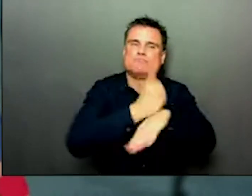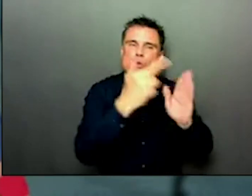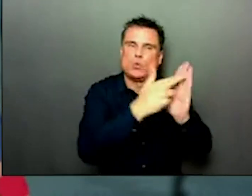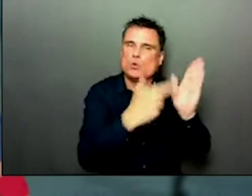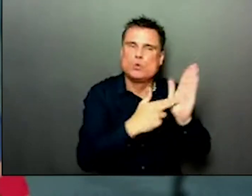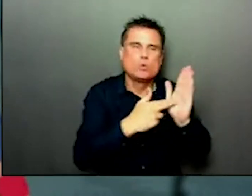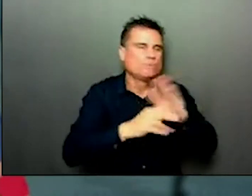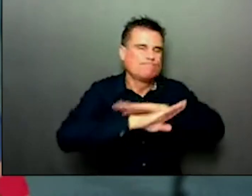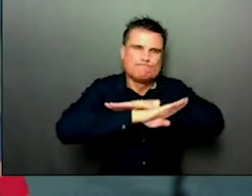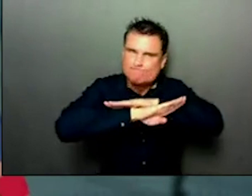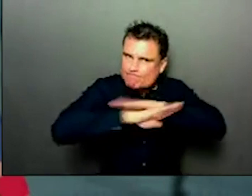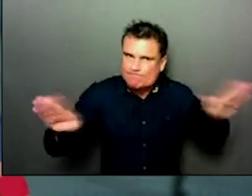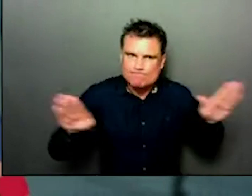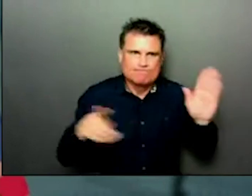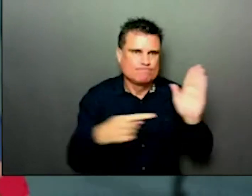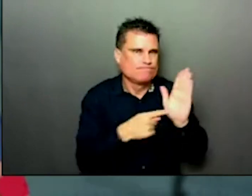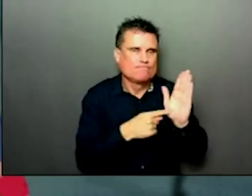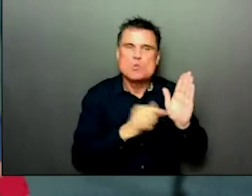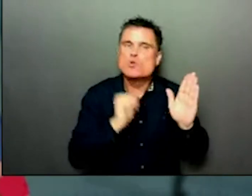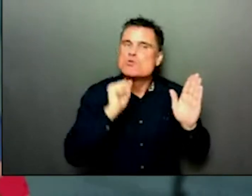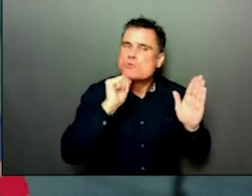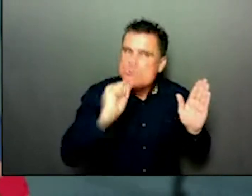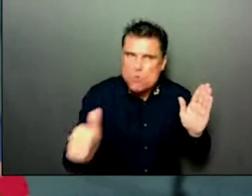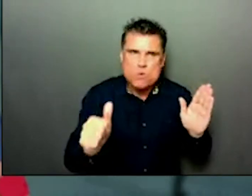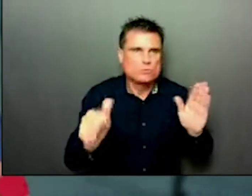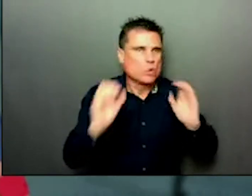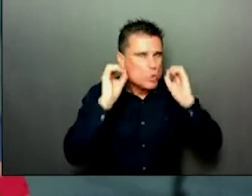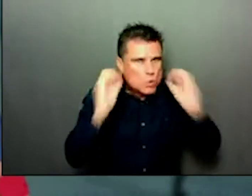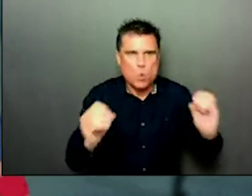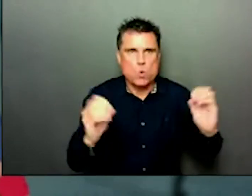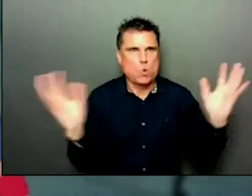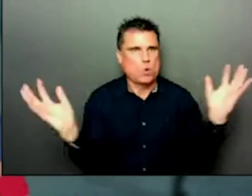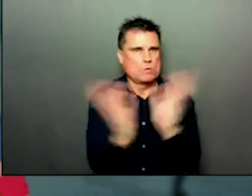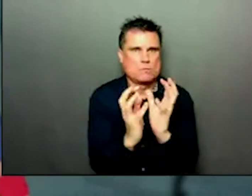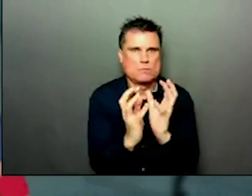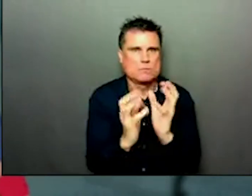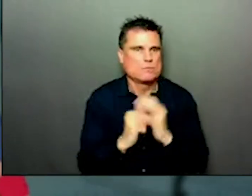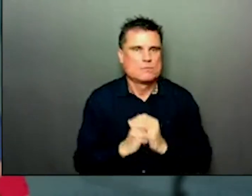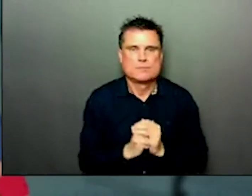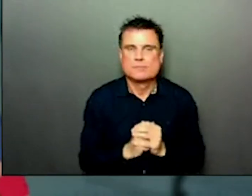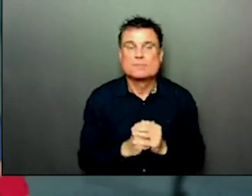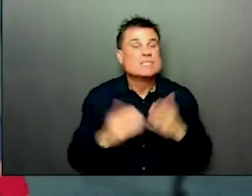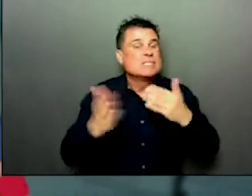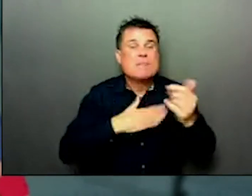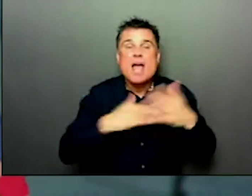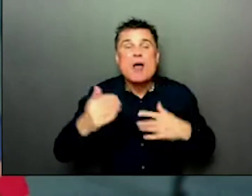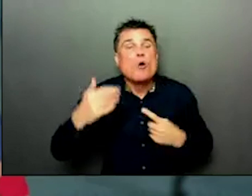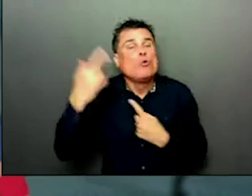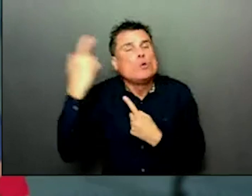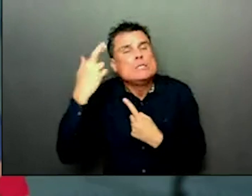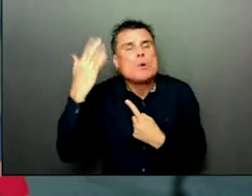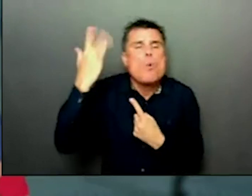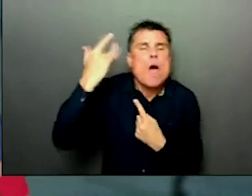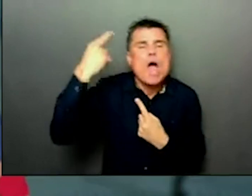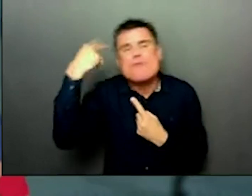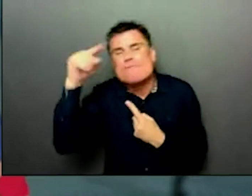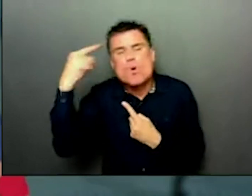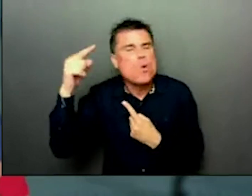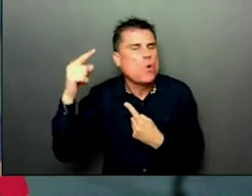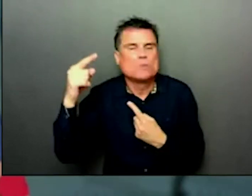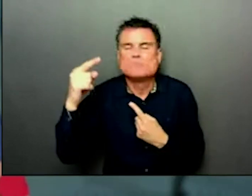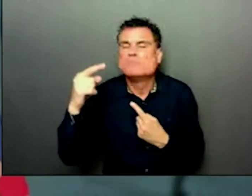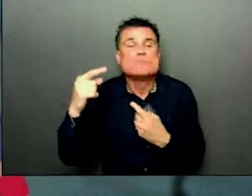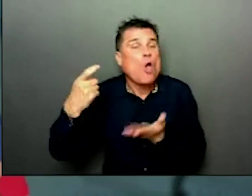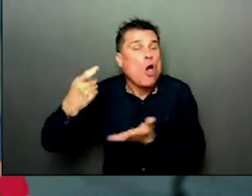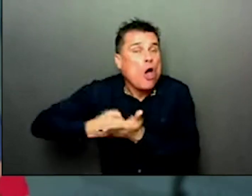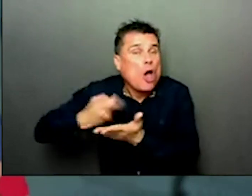the coming together, whether it's for hockey teams or other types of occasions. But that is really important. More